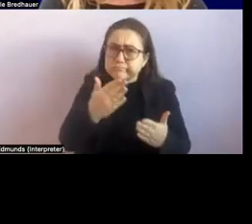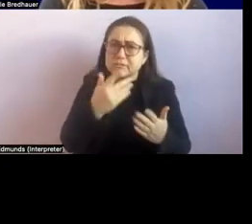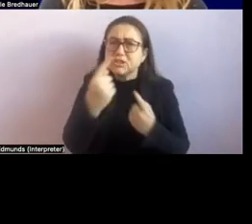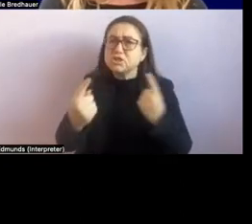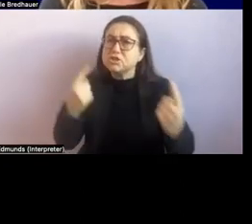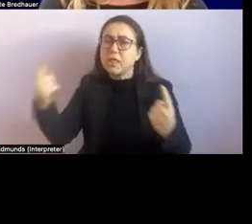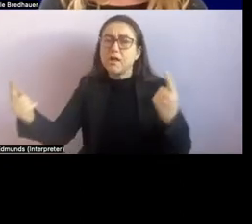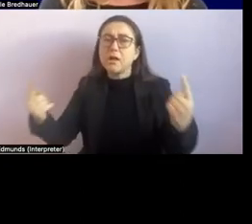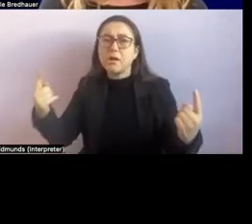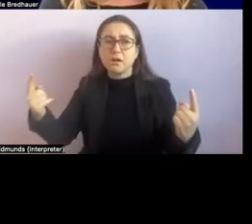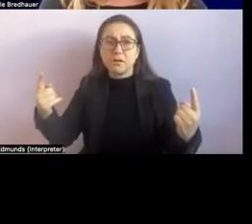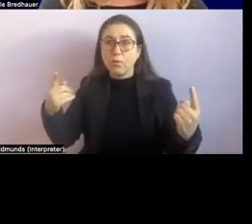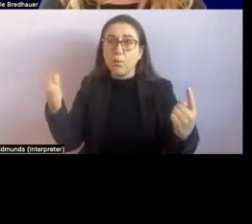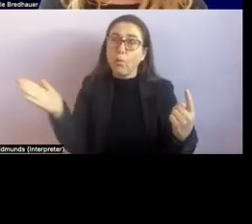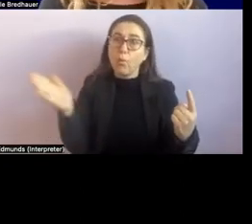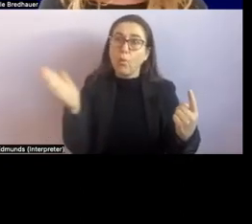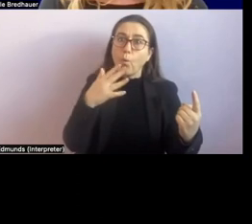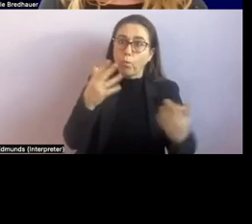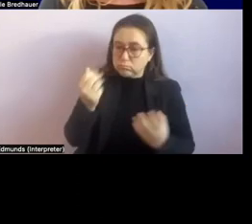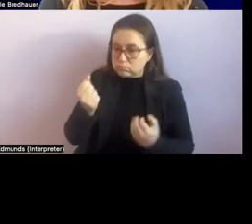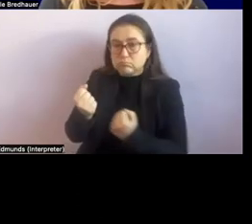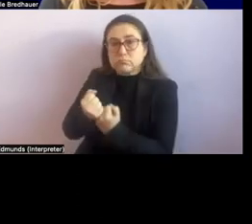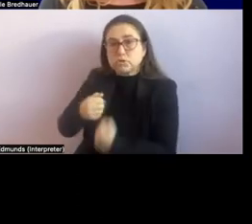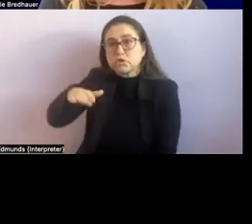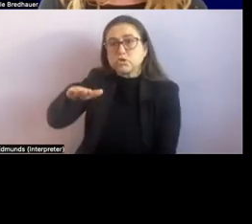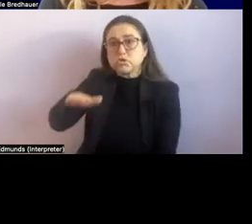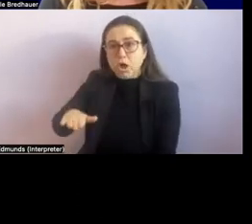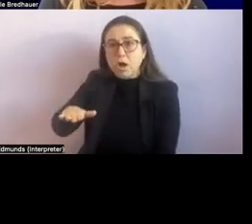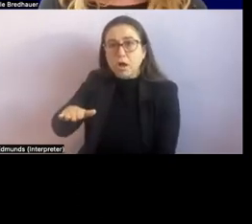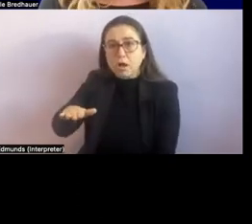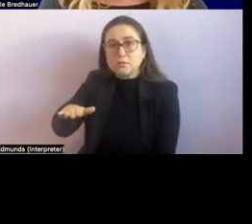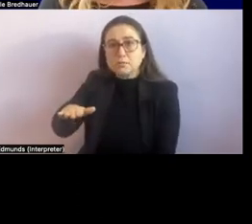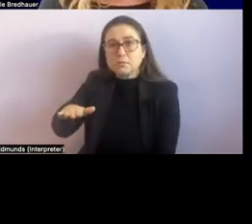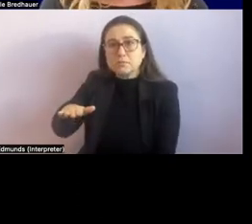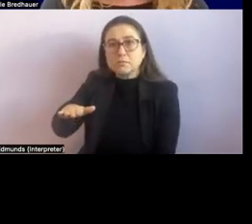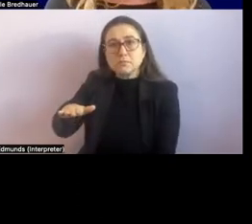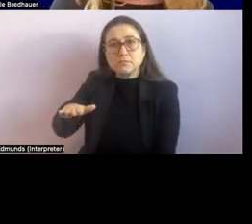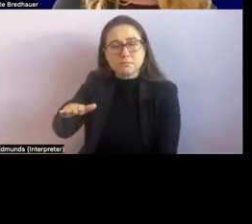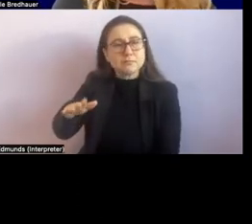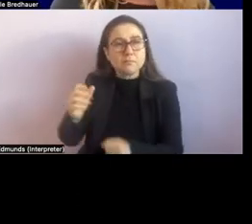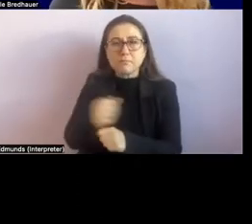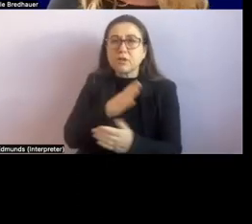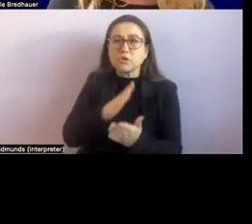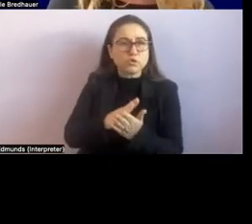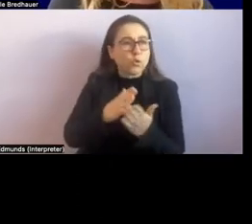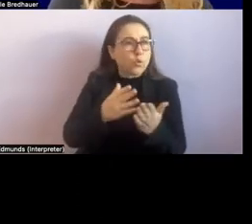find the right work for our students.